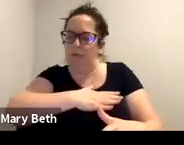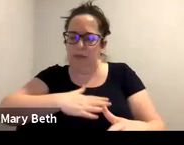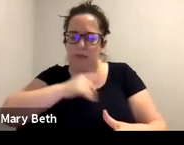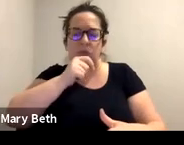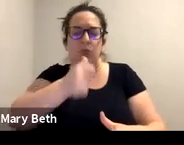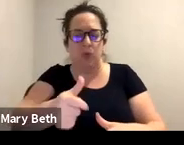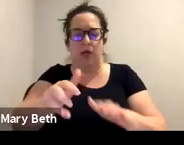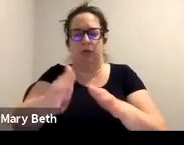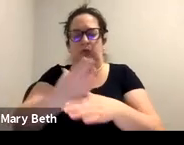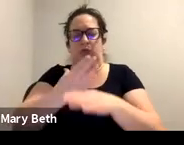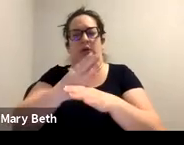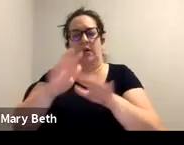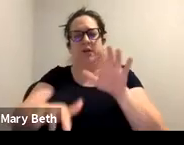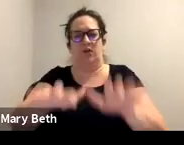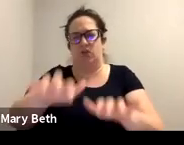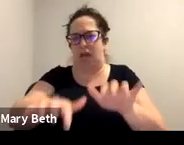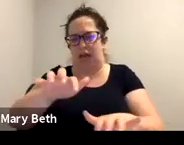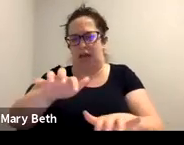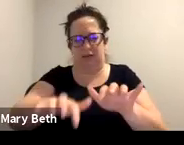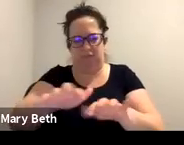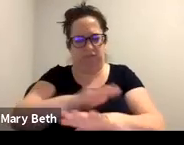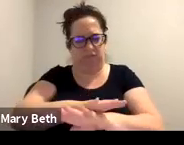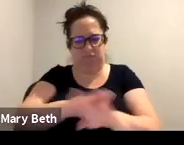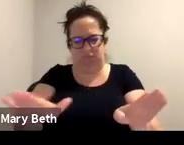specific, um, questions that you might have.